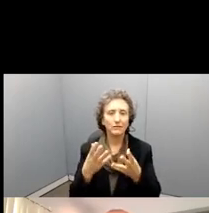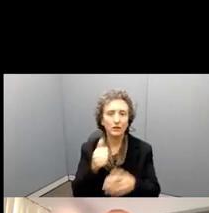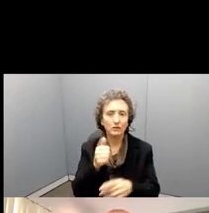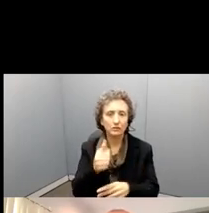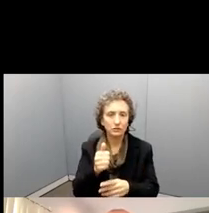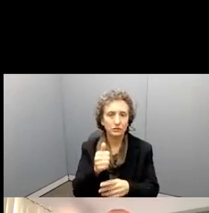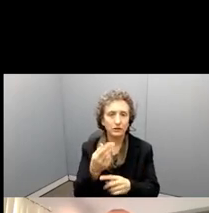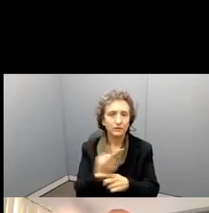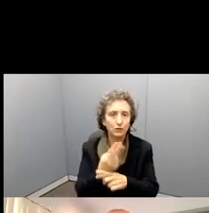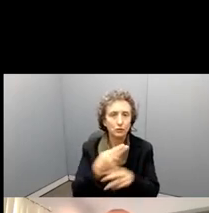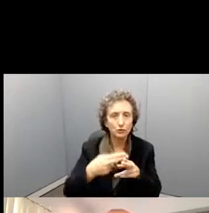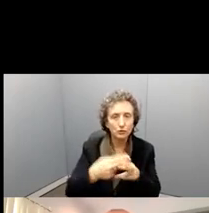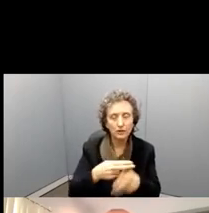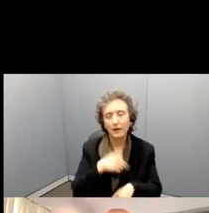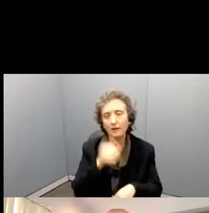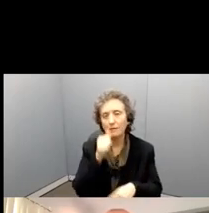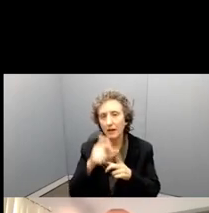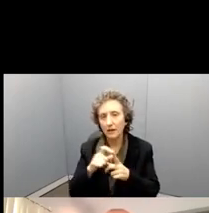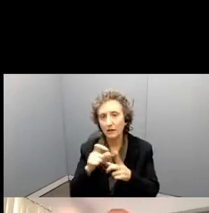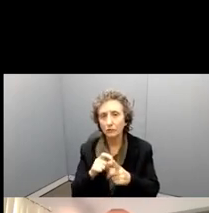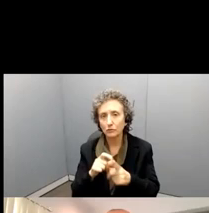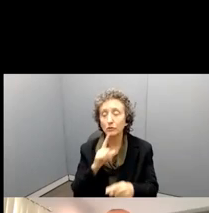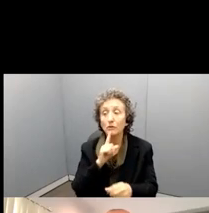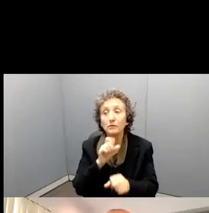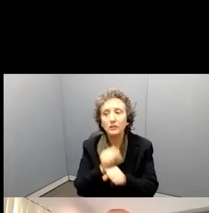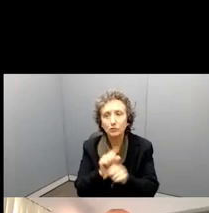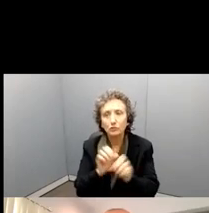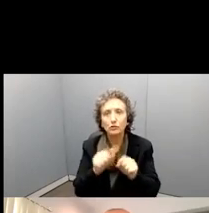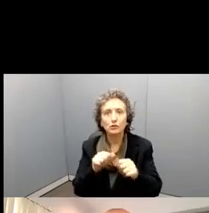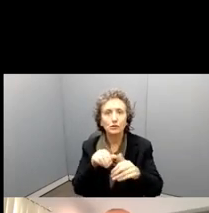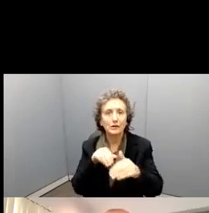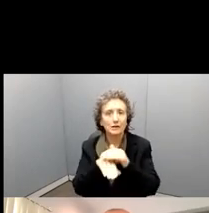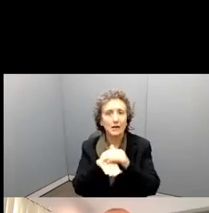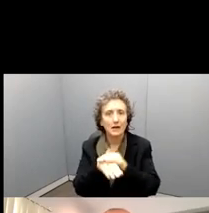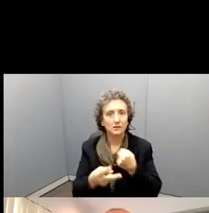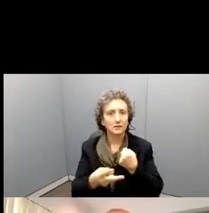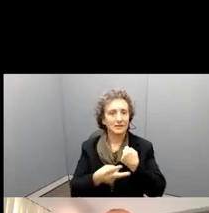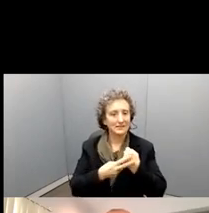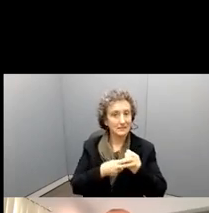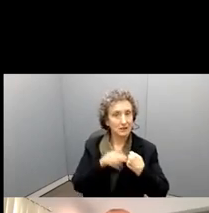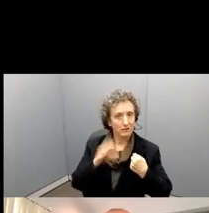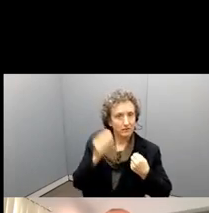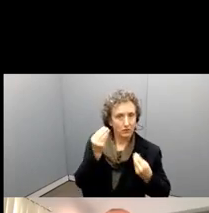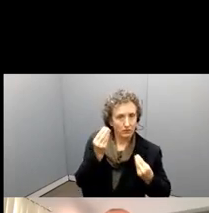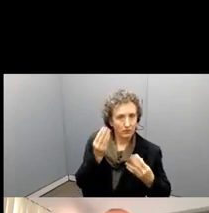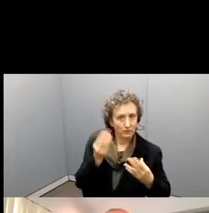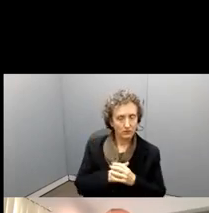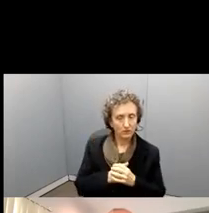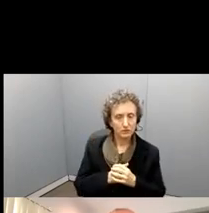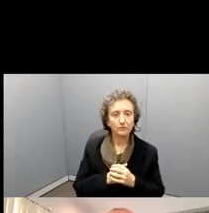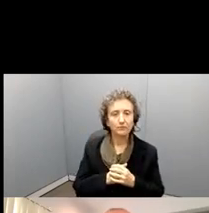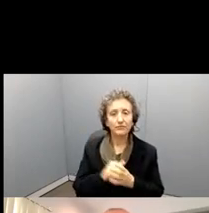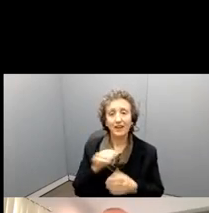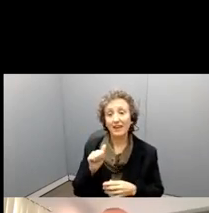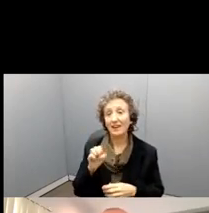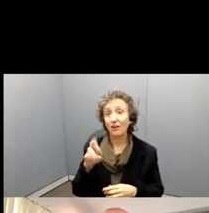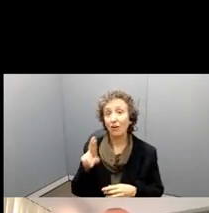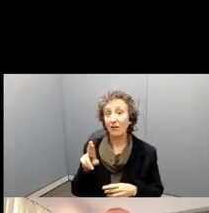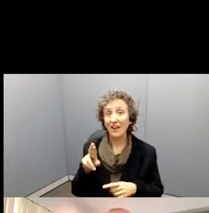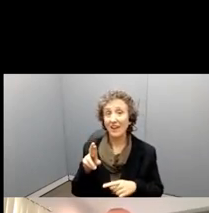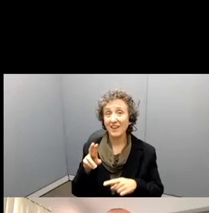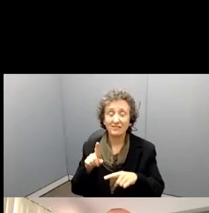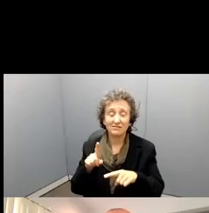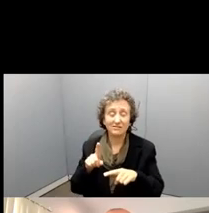Always ask, make sure that people, that you're able to, make sure you save that information, because AERA is unable to,